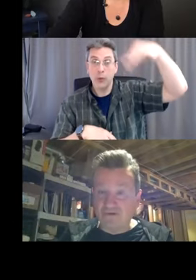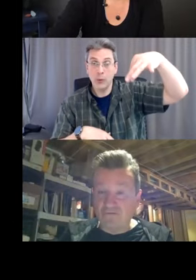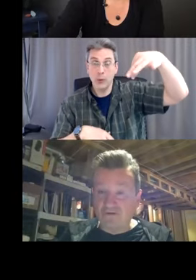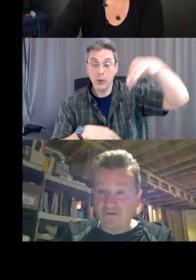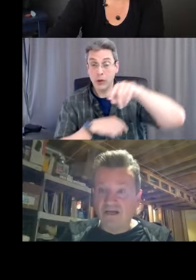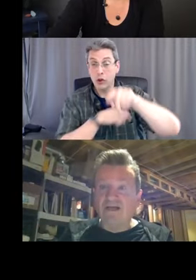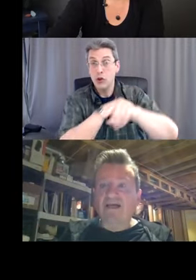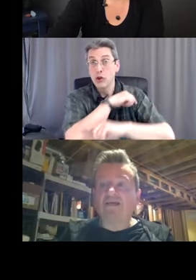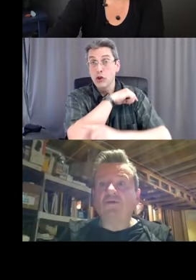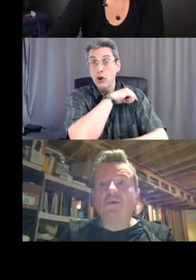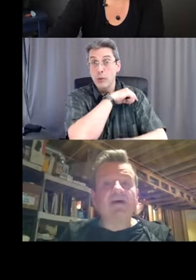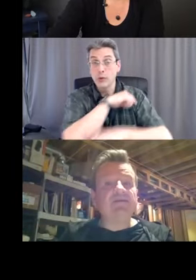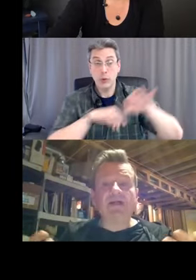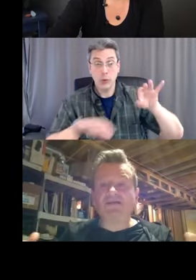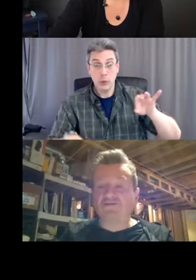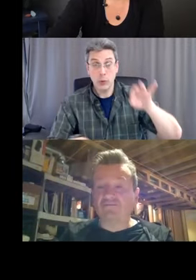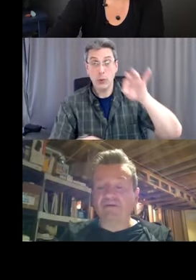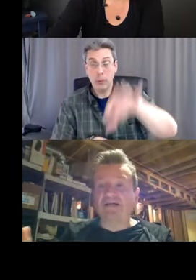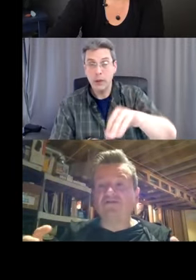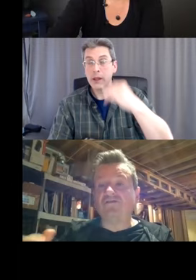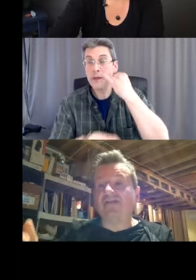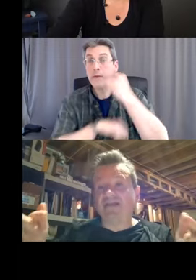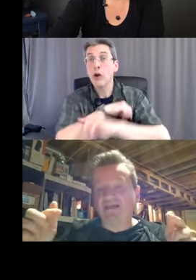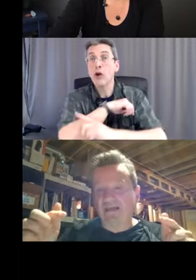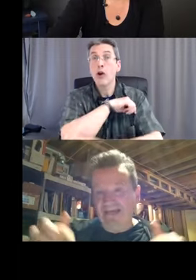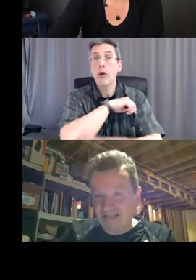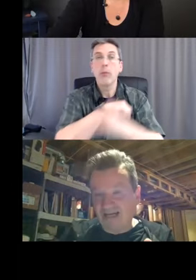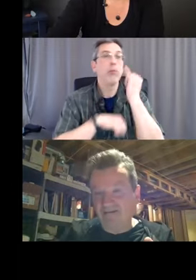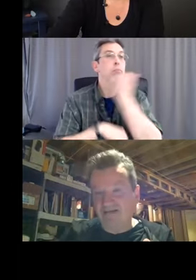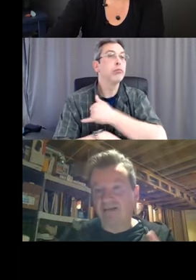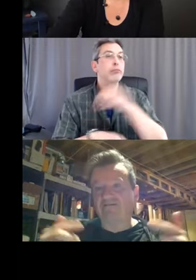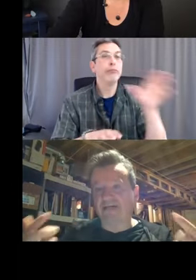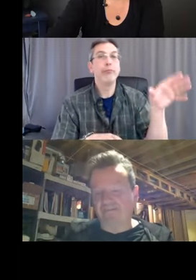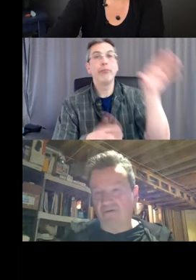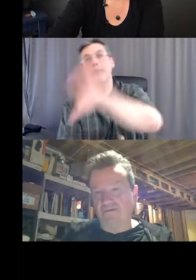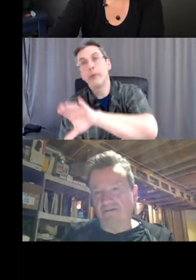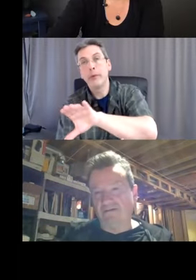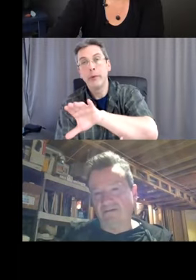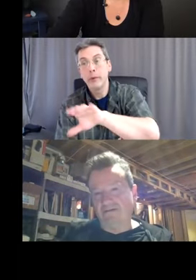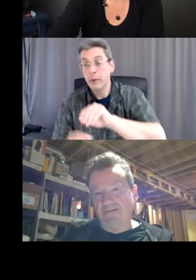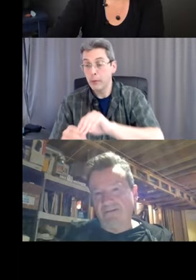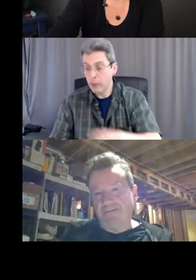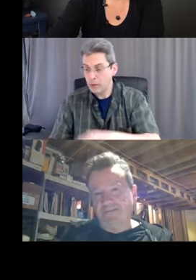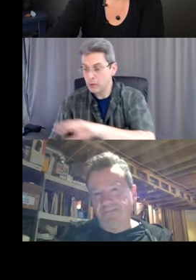gets flipped over, you won't have as many germs because you've got the inside of the glove exposed.